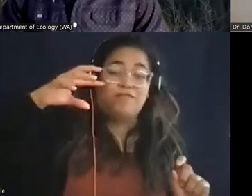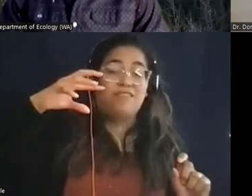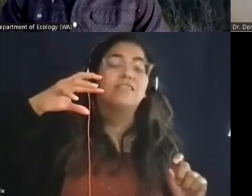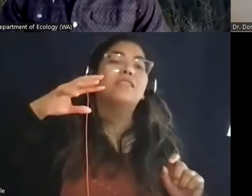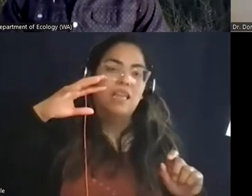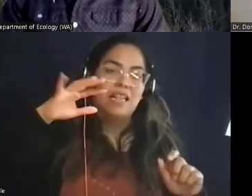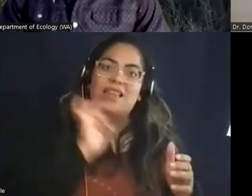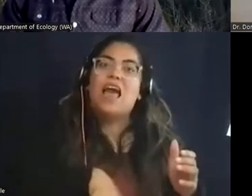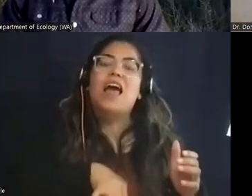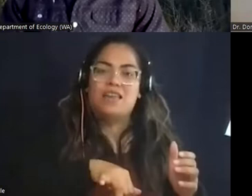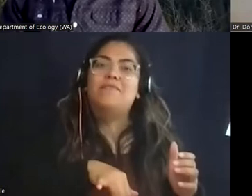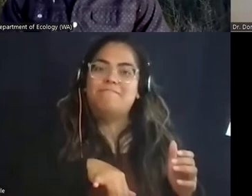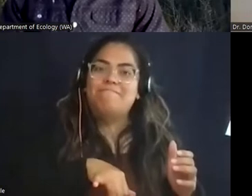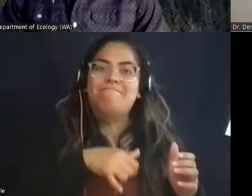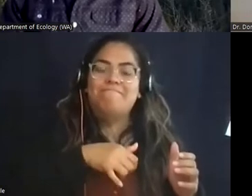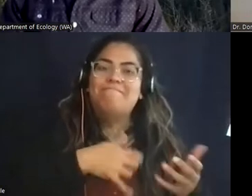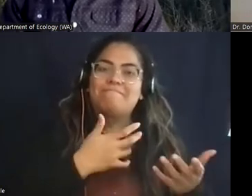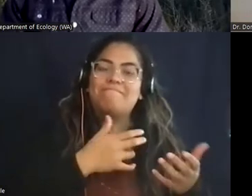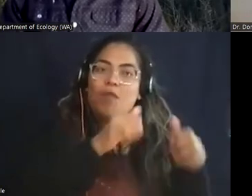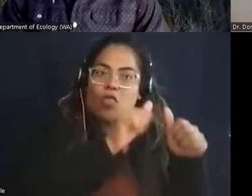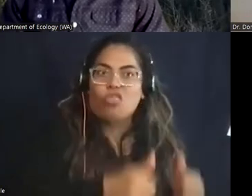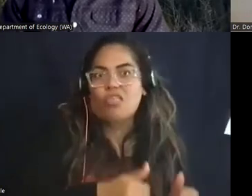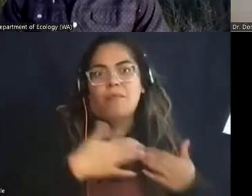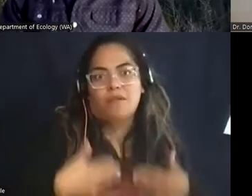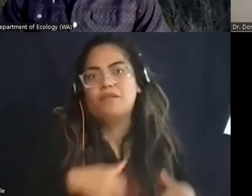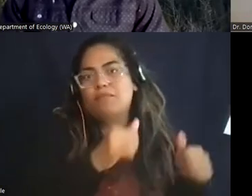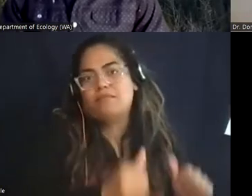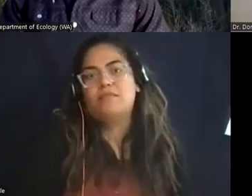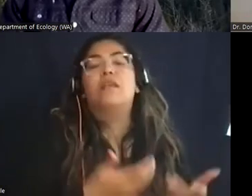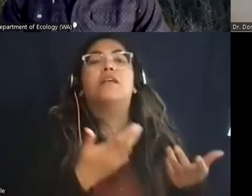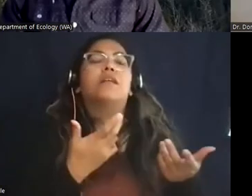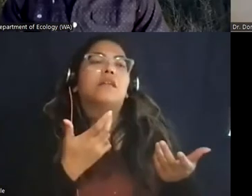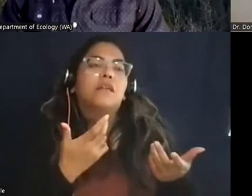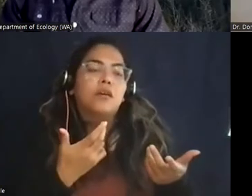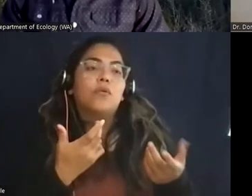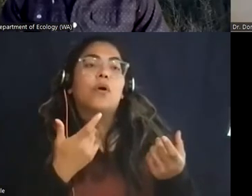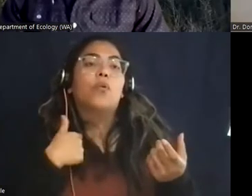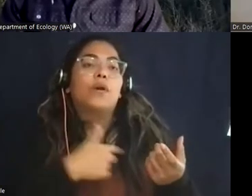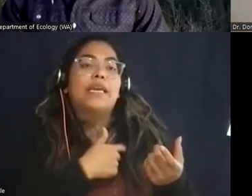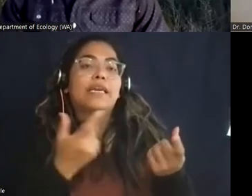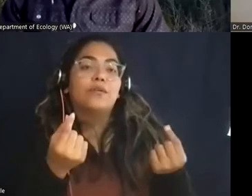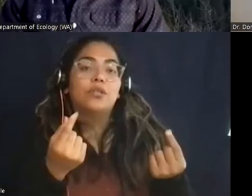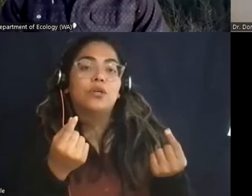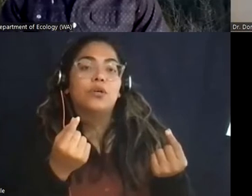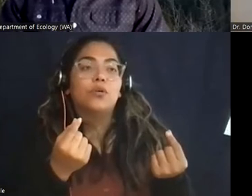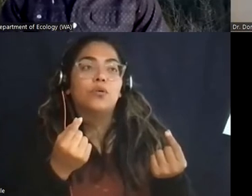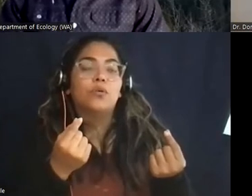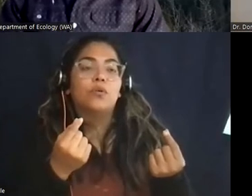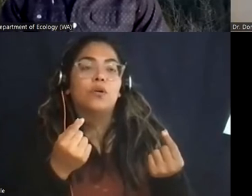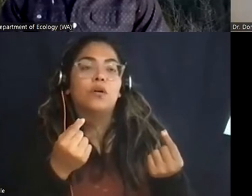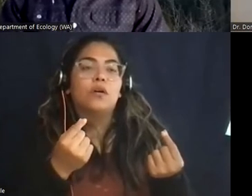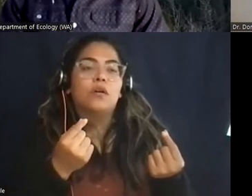um we what we did was um removed old check steps